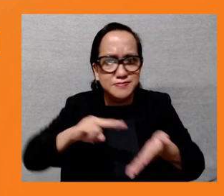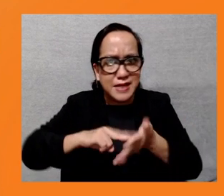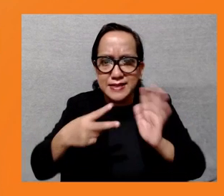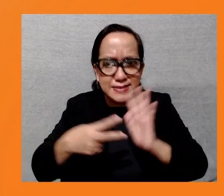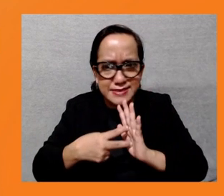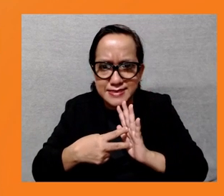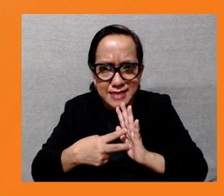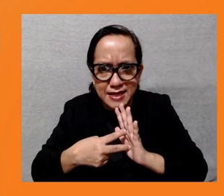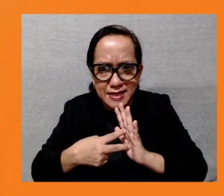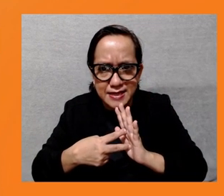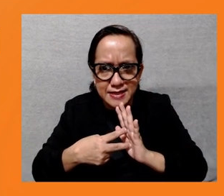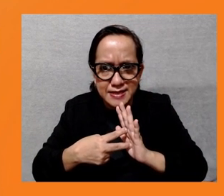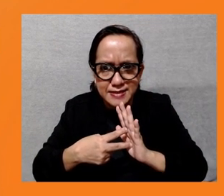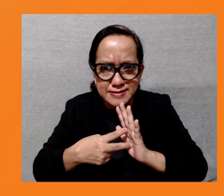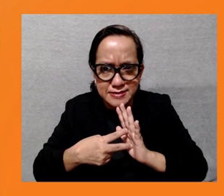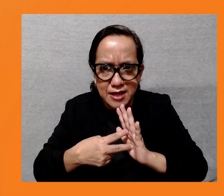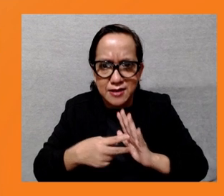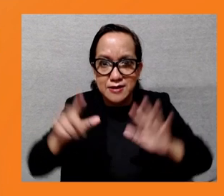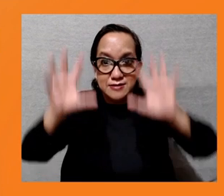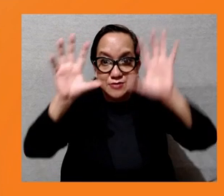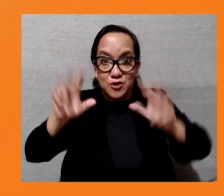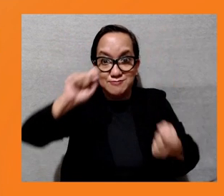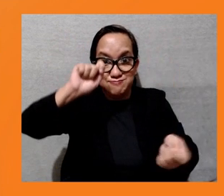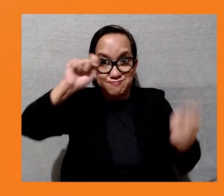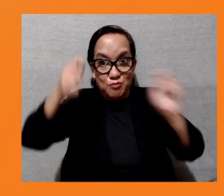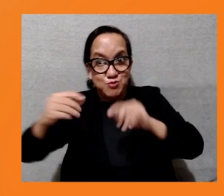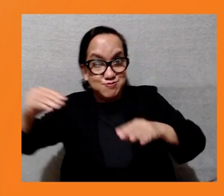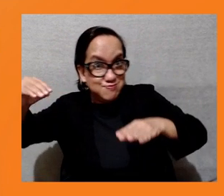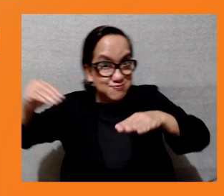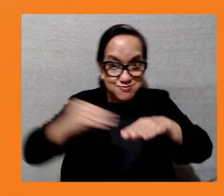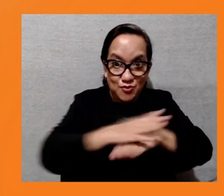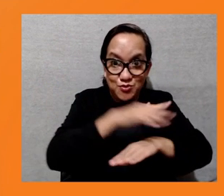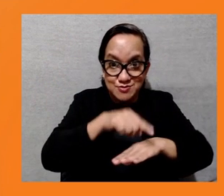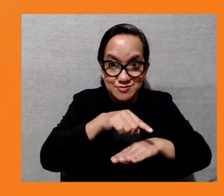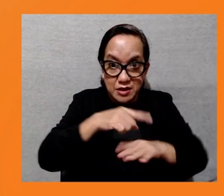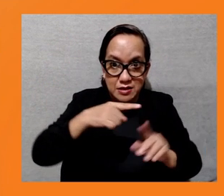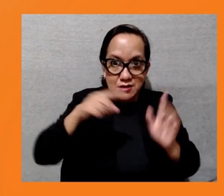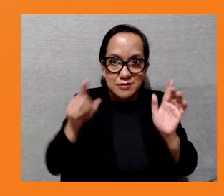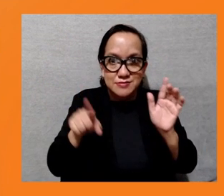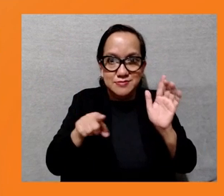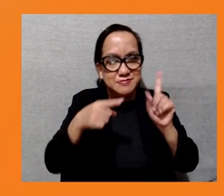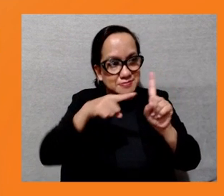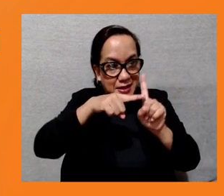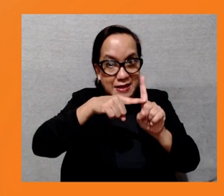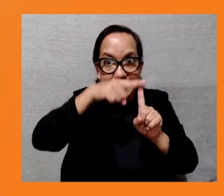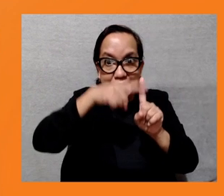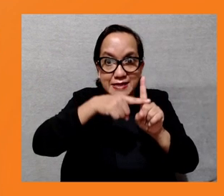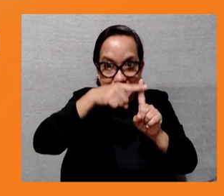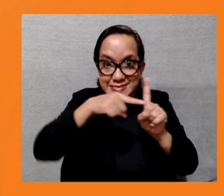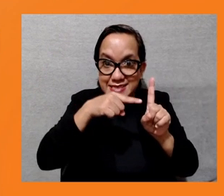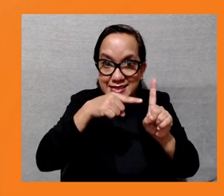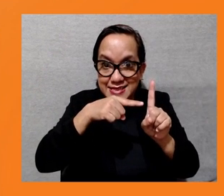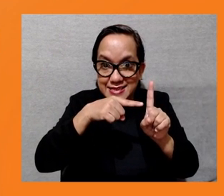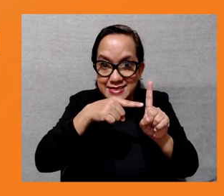accountability mechanism does and the work of the Office of the Special Project Facilitator that they do on problem solving.